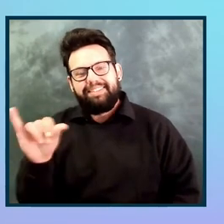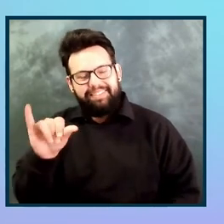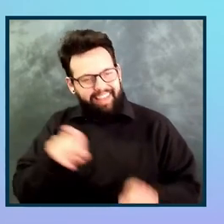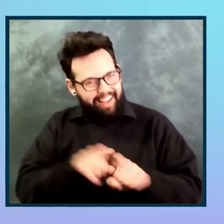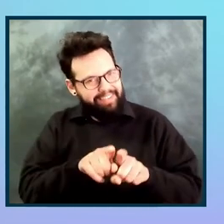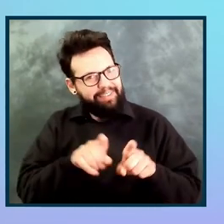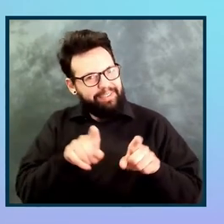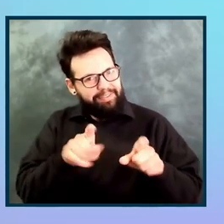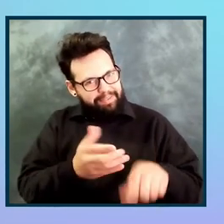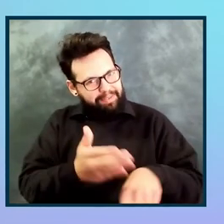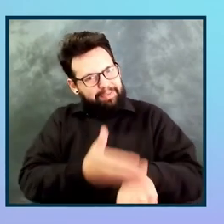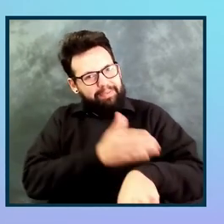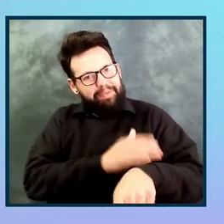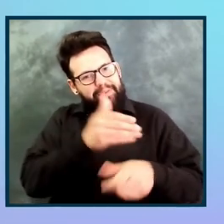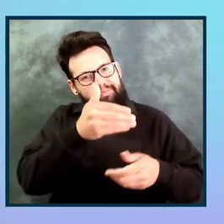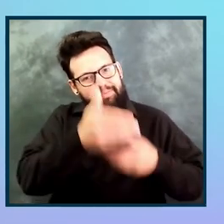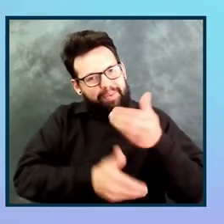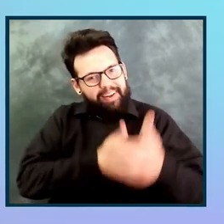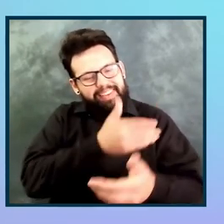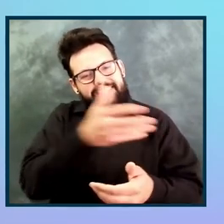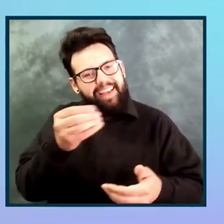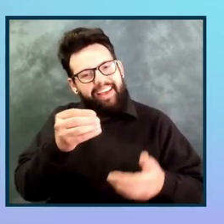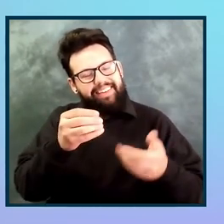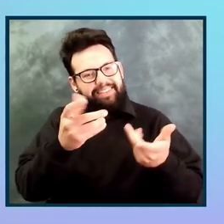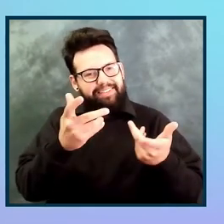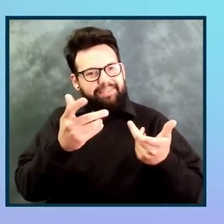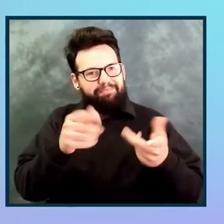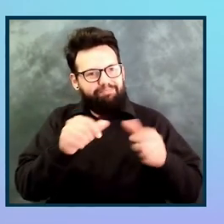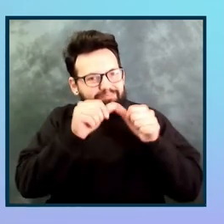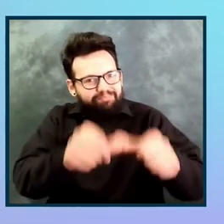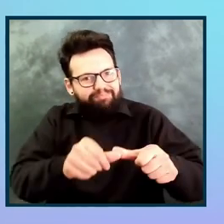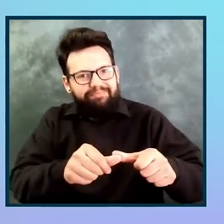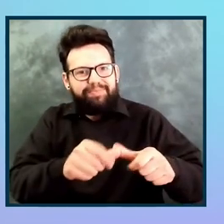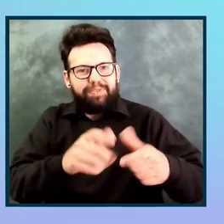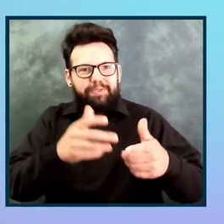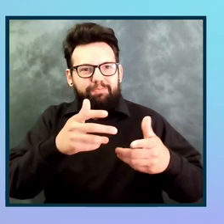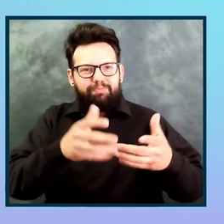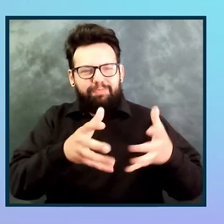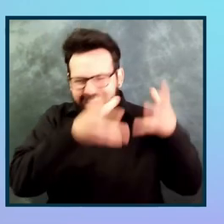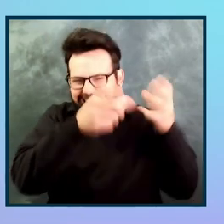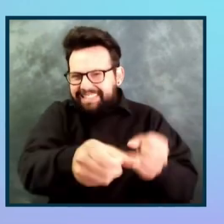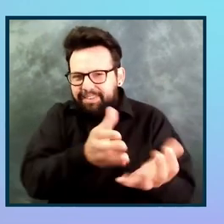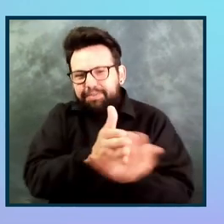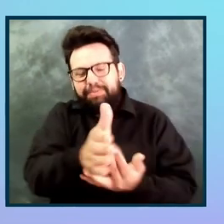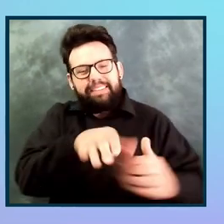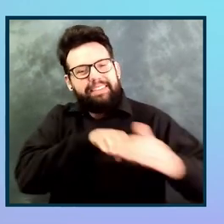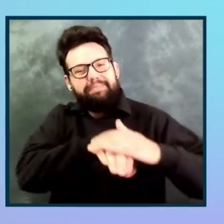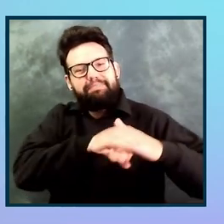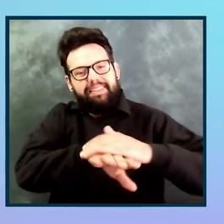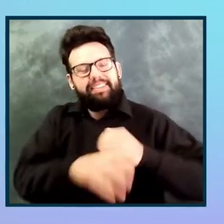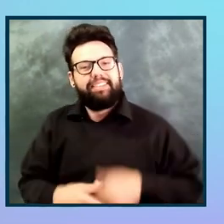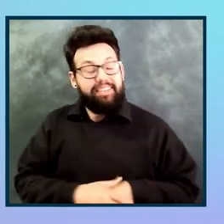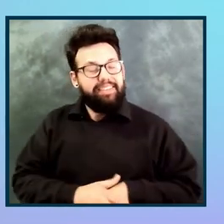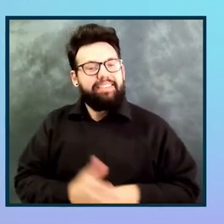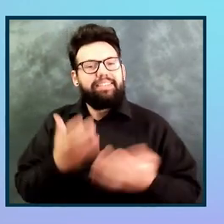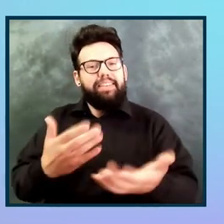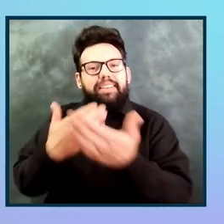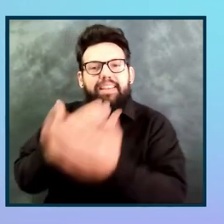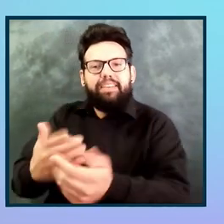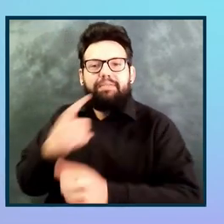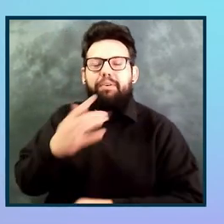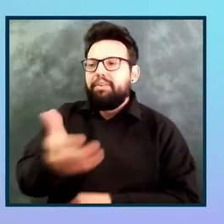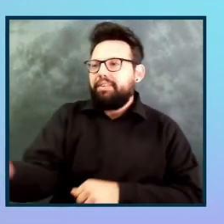and continue to maintain your high-velocity accessibility. Thank you, everyone, for attending, and, again, apologize